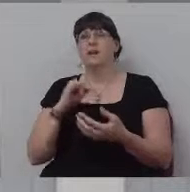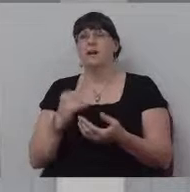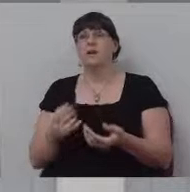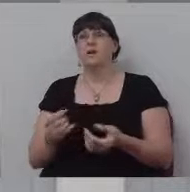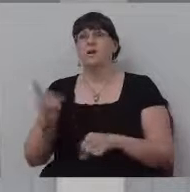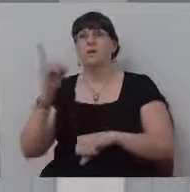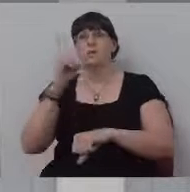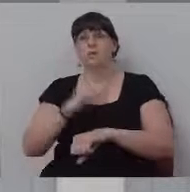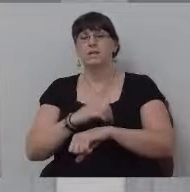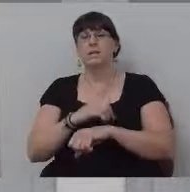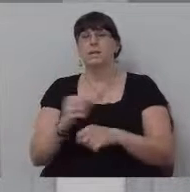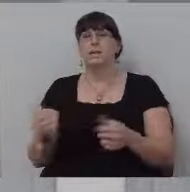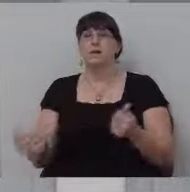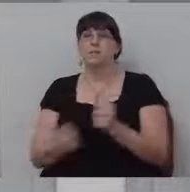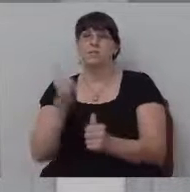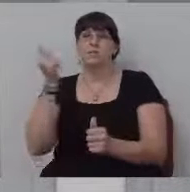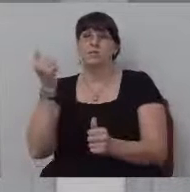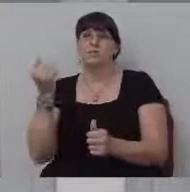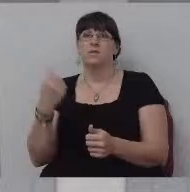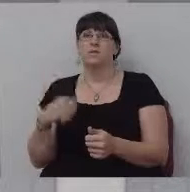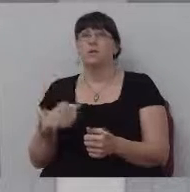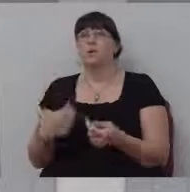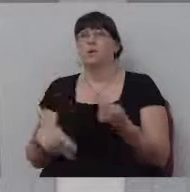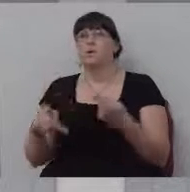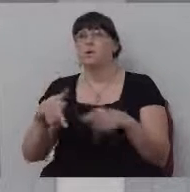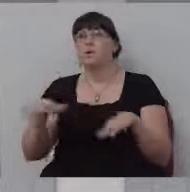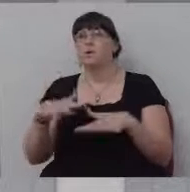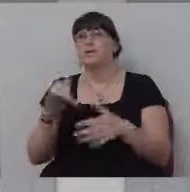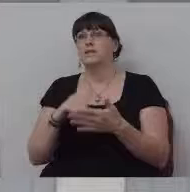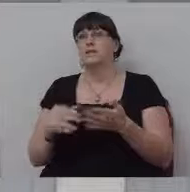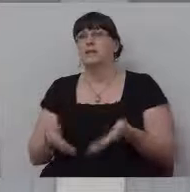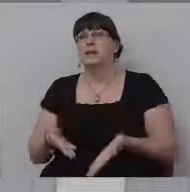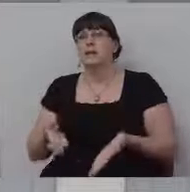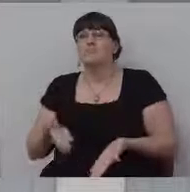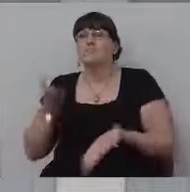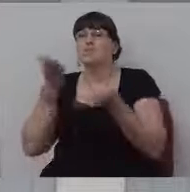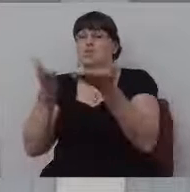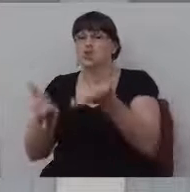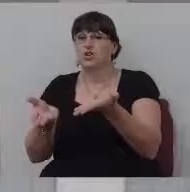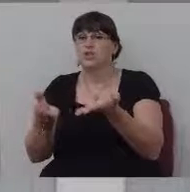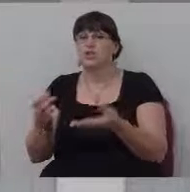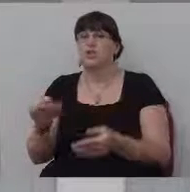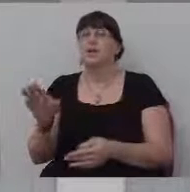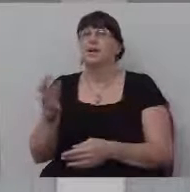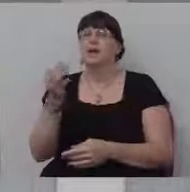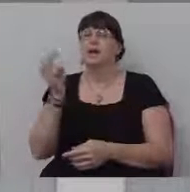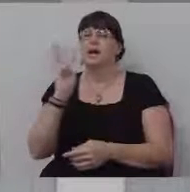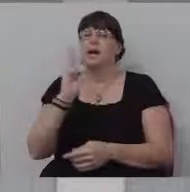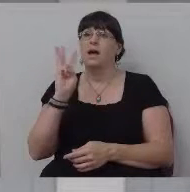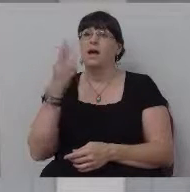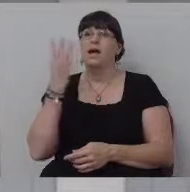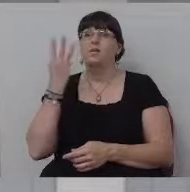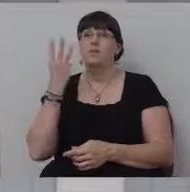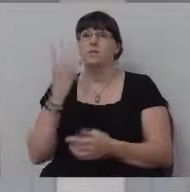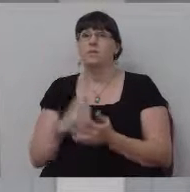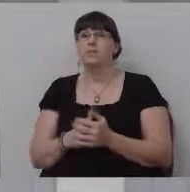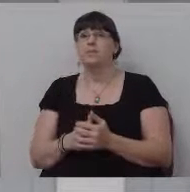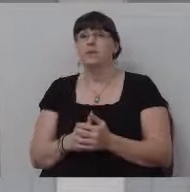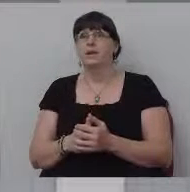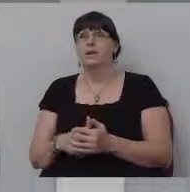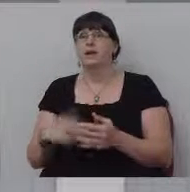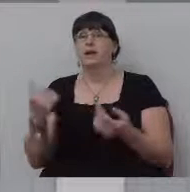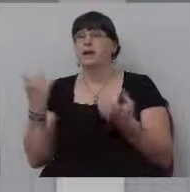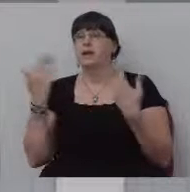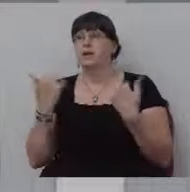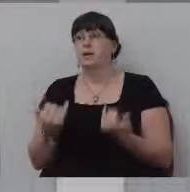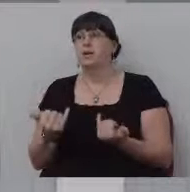most of our dates were at places that served alcohol, and, and, you know, and I had already gone, I mean, I had already put her through the wringer, you know,